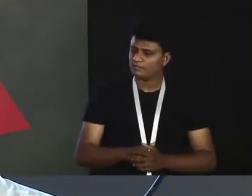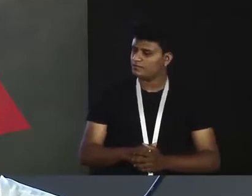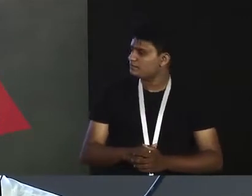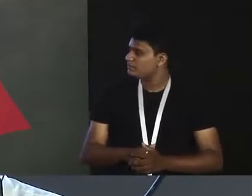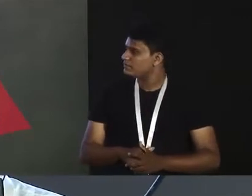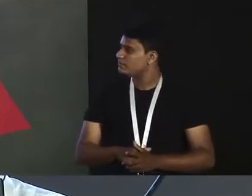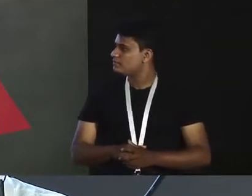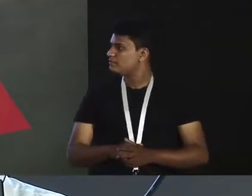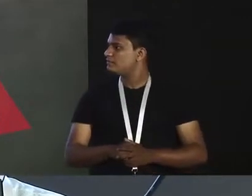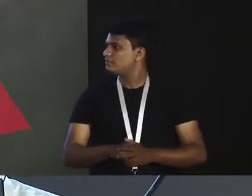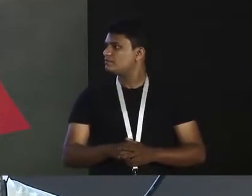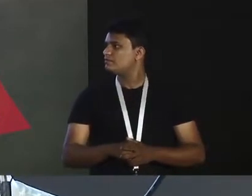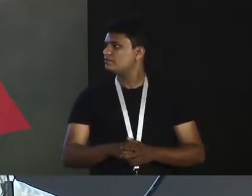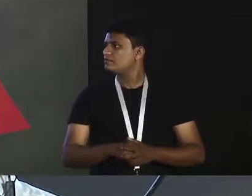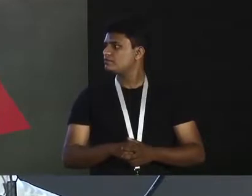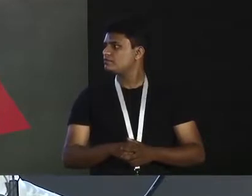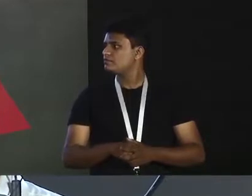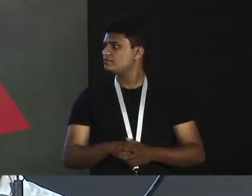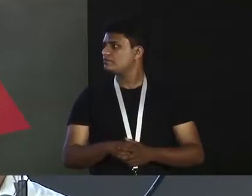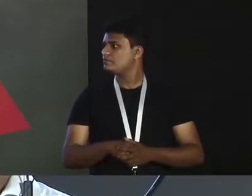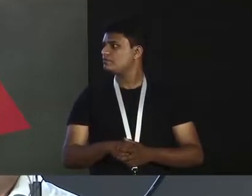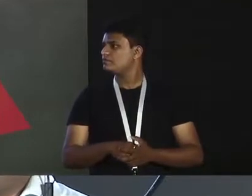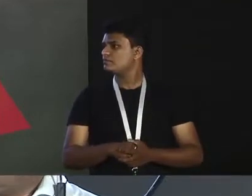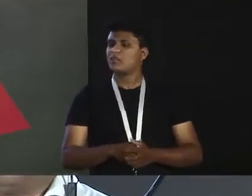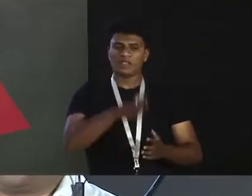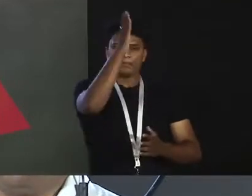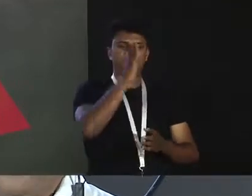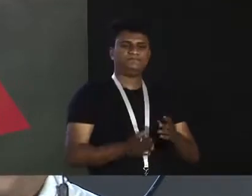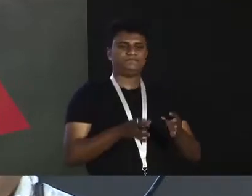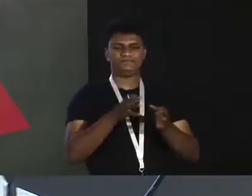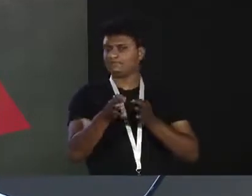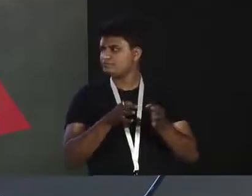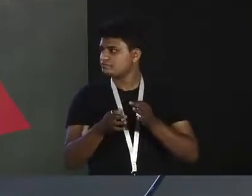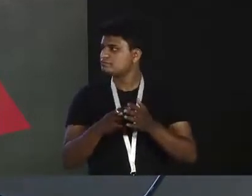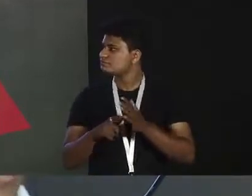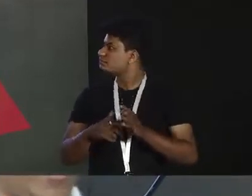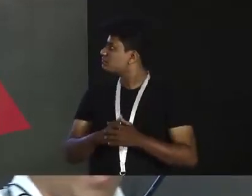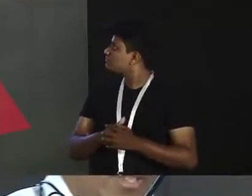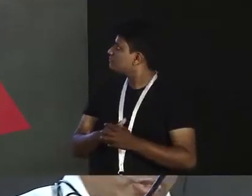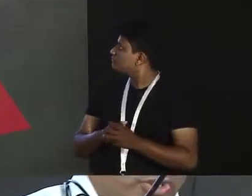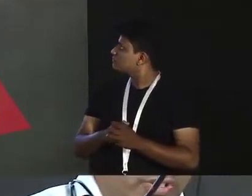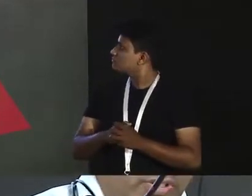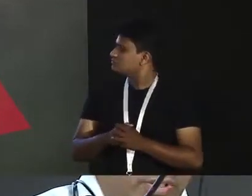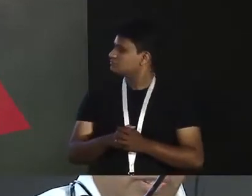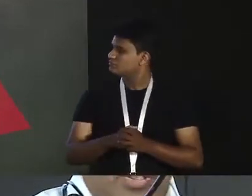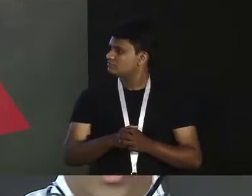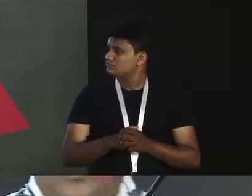line, okay, short vertical line, that's just a blast. Next image.